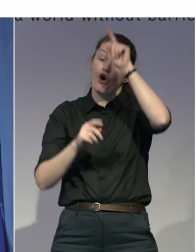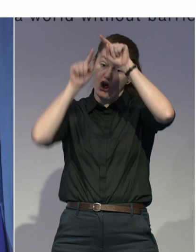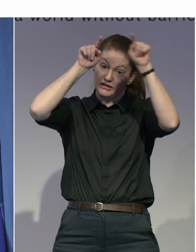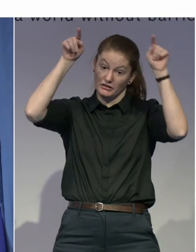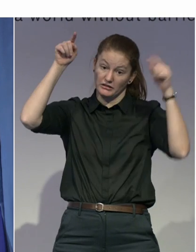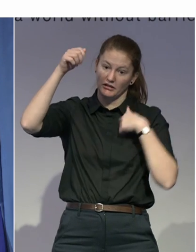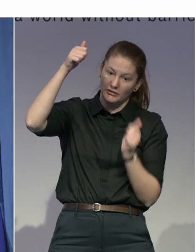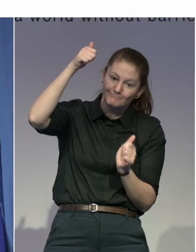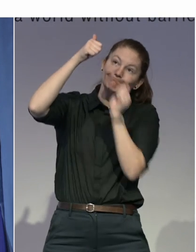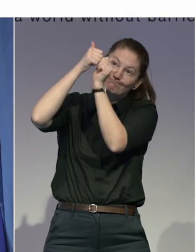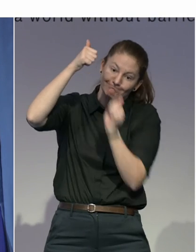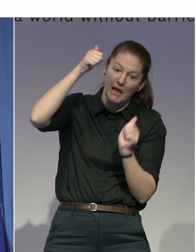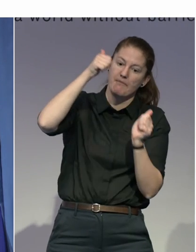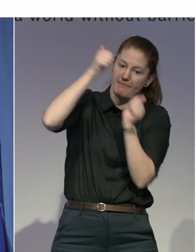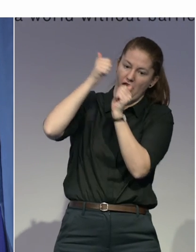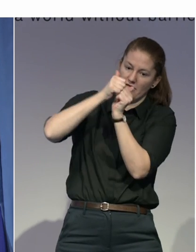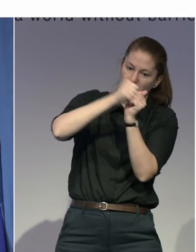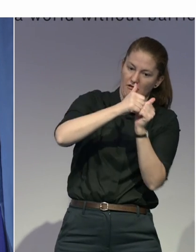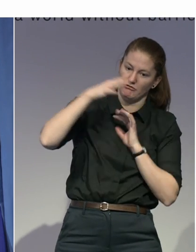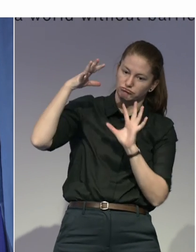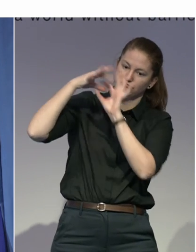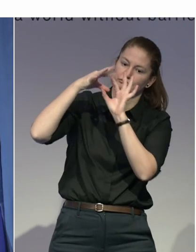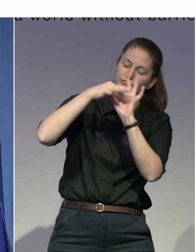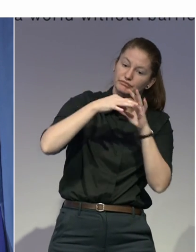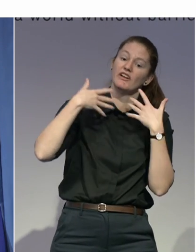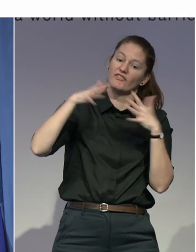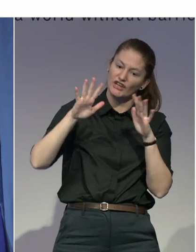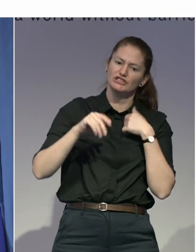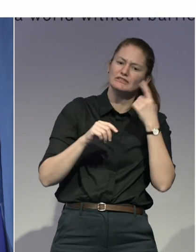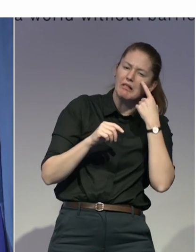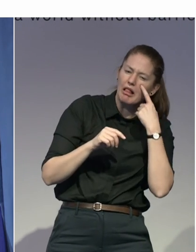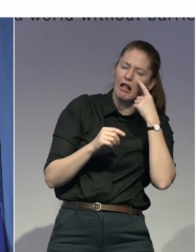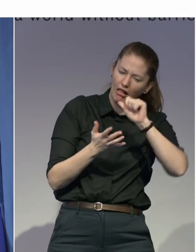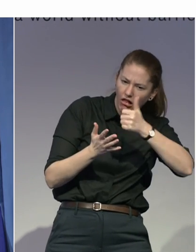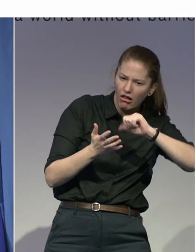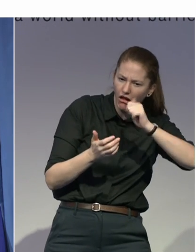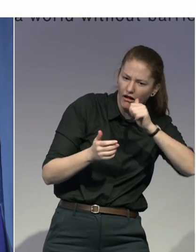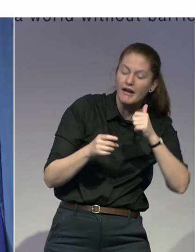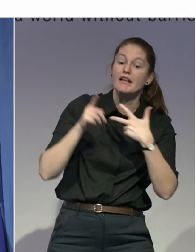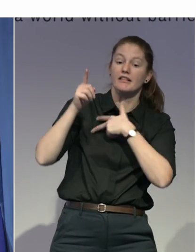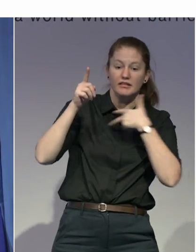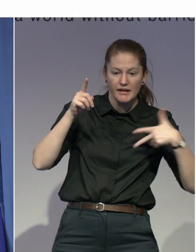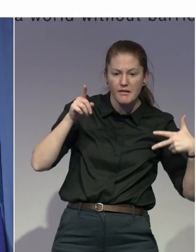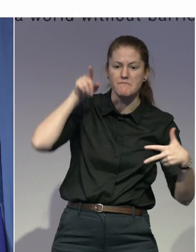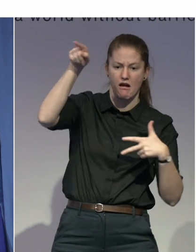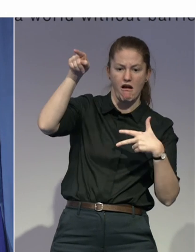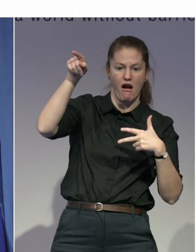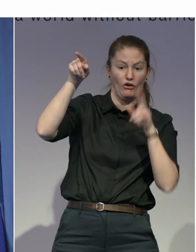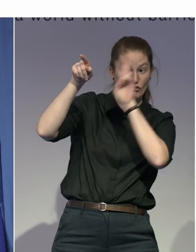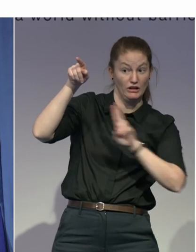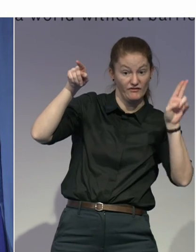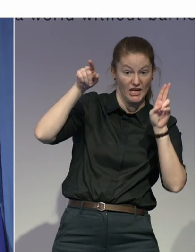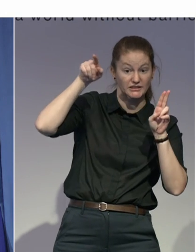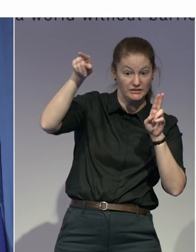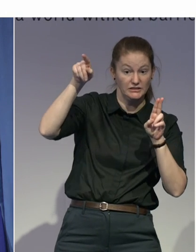say, look, we have tested this. We've had our products tested through the Danish universities, through institutions